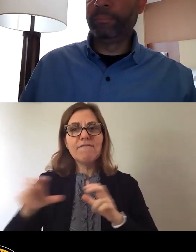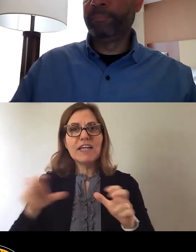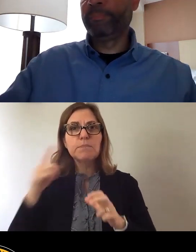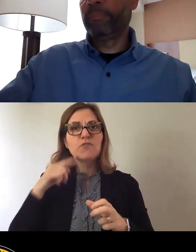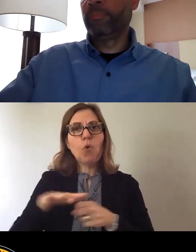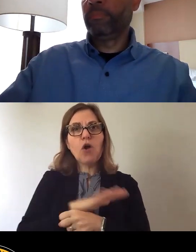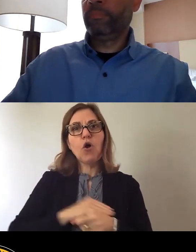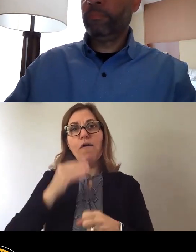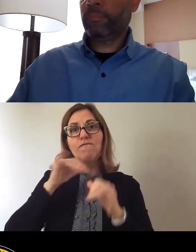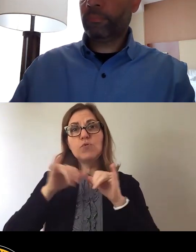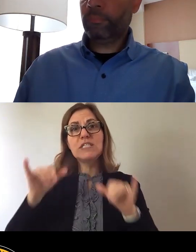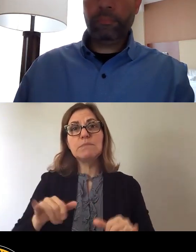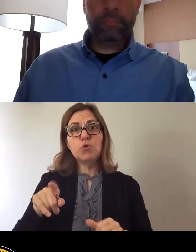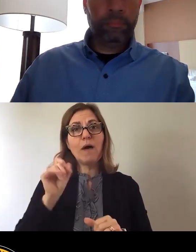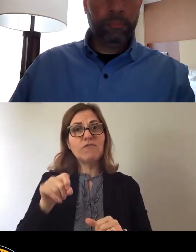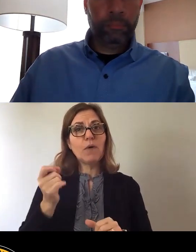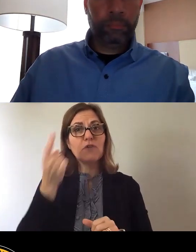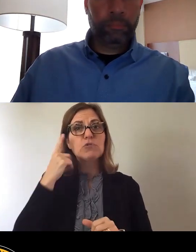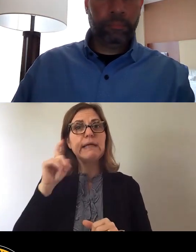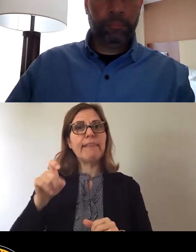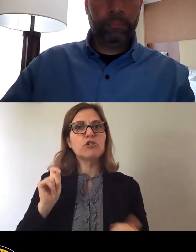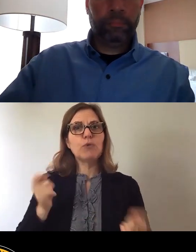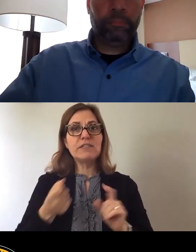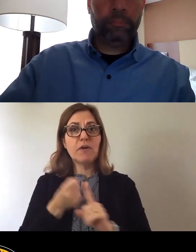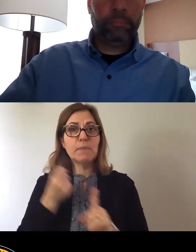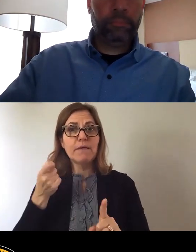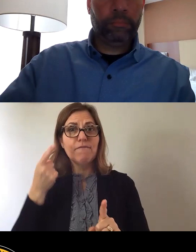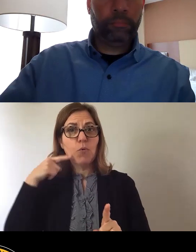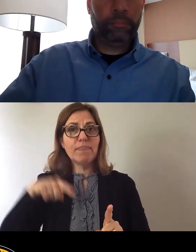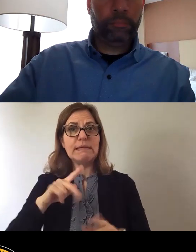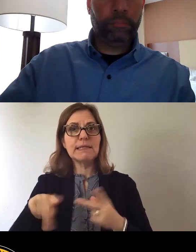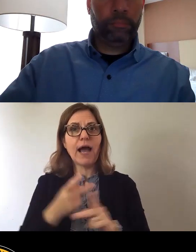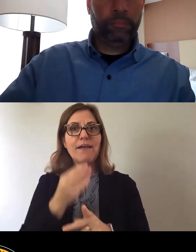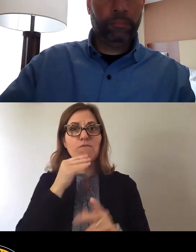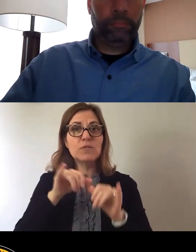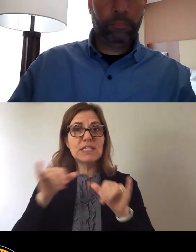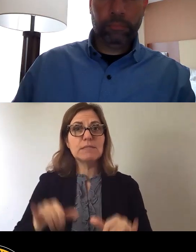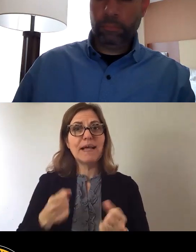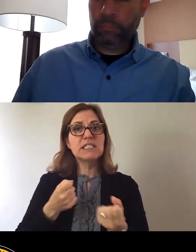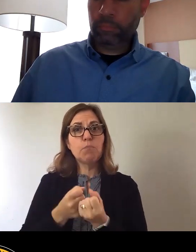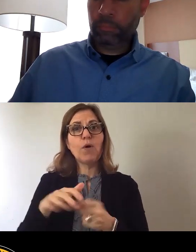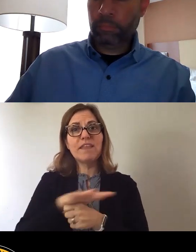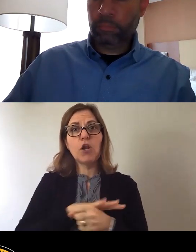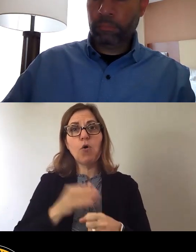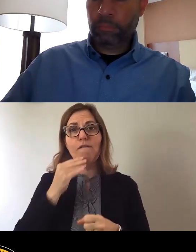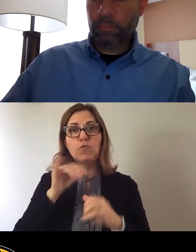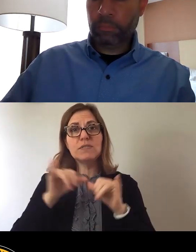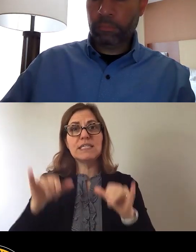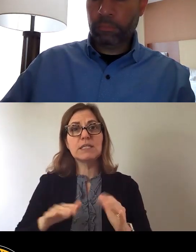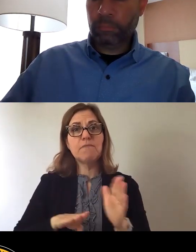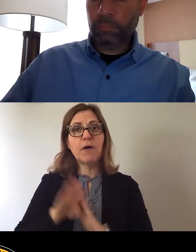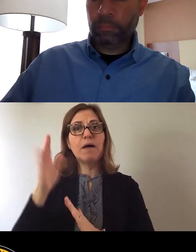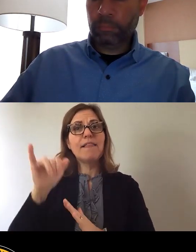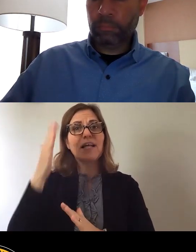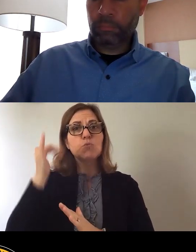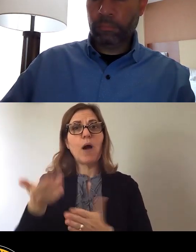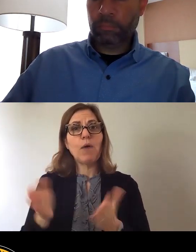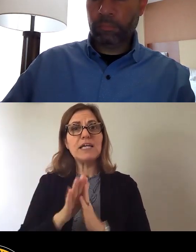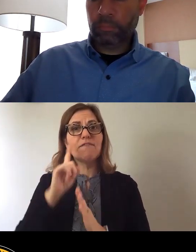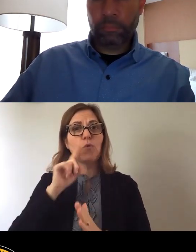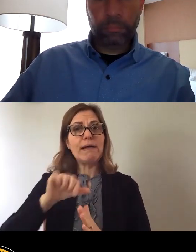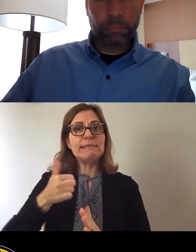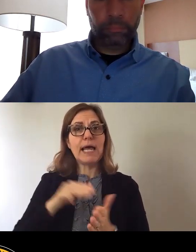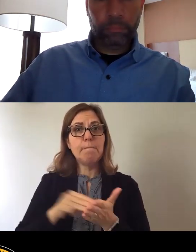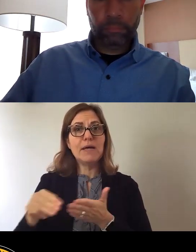transformative impact this kind of investment can have and support our local food systems development. That is why we are asking for a $10 million food